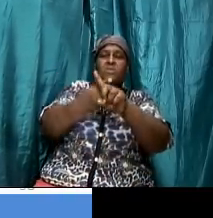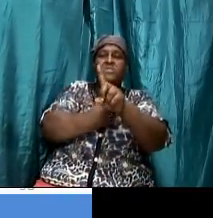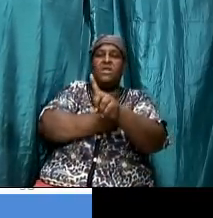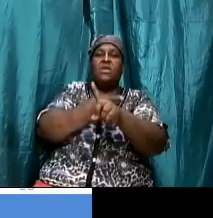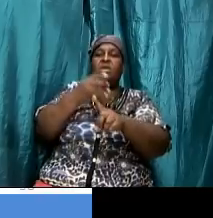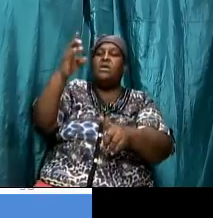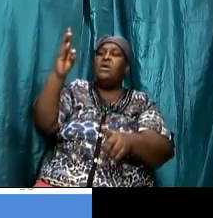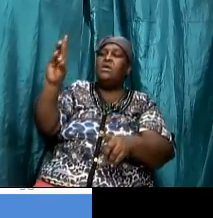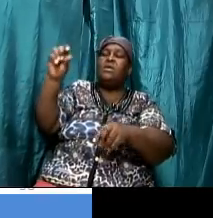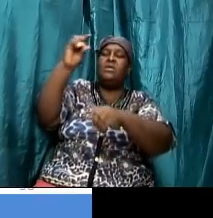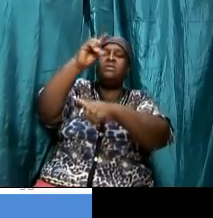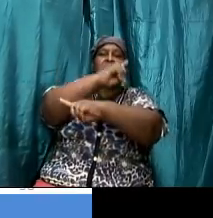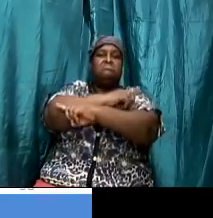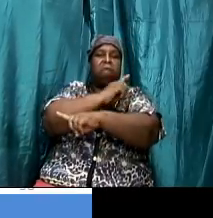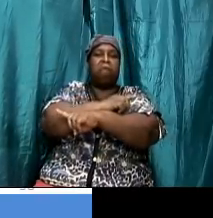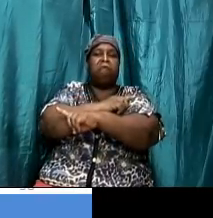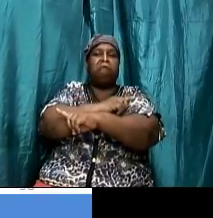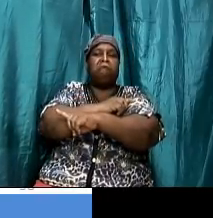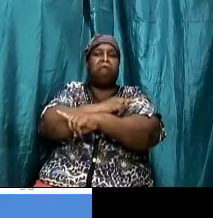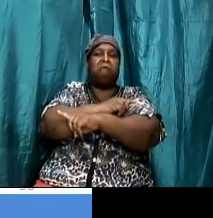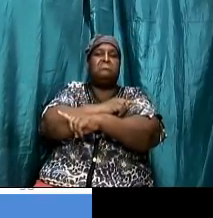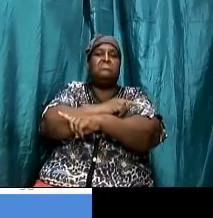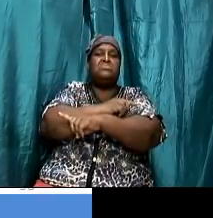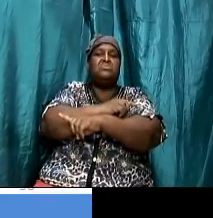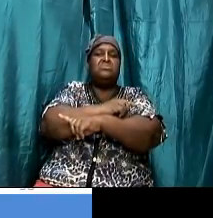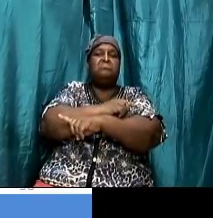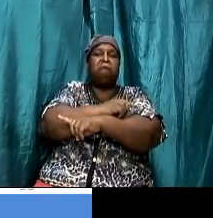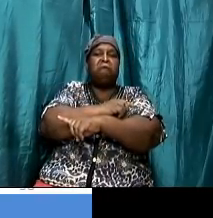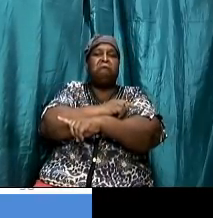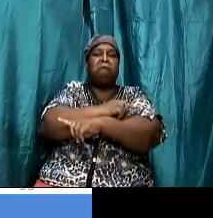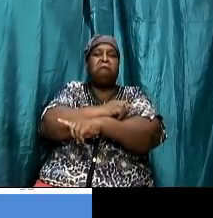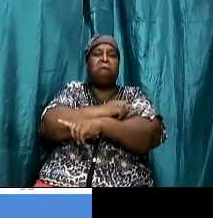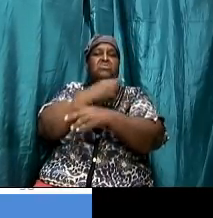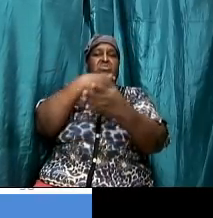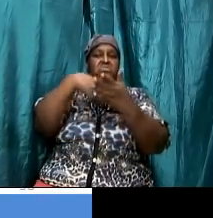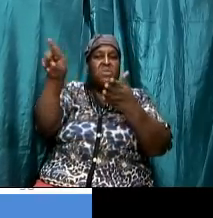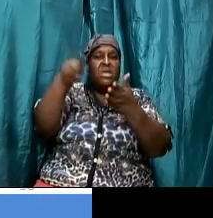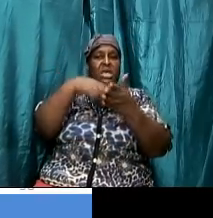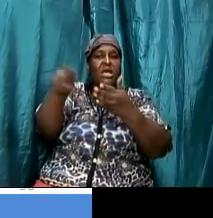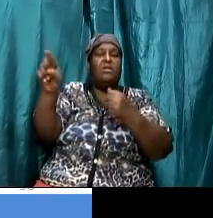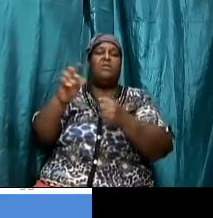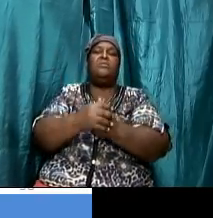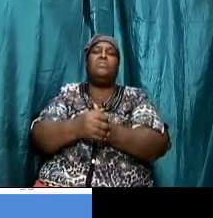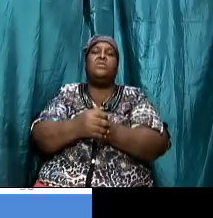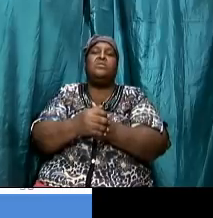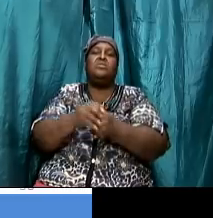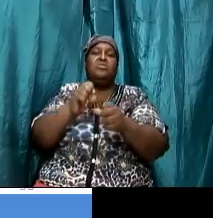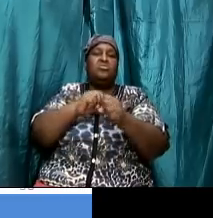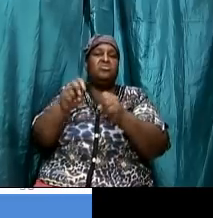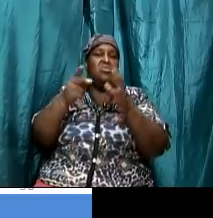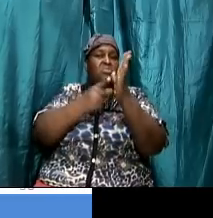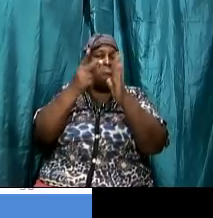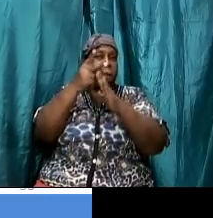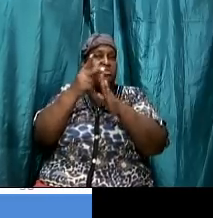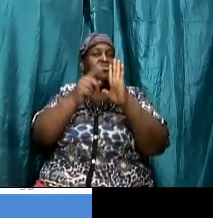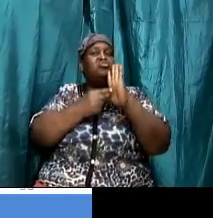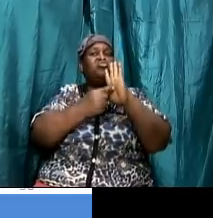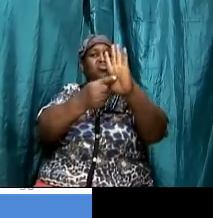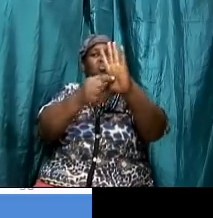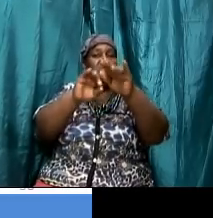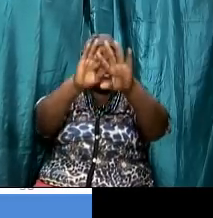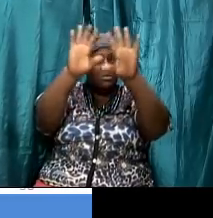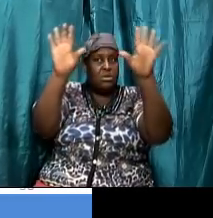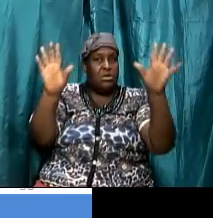sabbaths which is daily and all her solemn feasts so the principle is brought out clearly